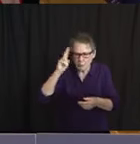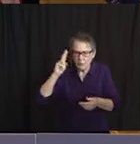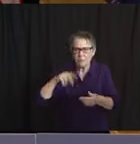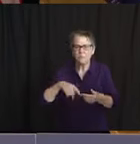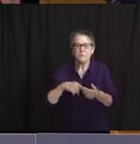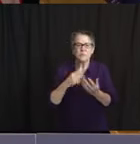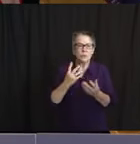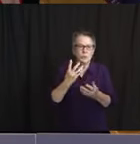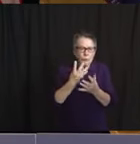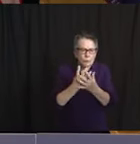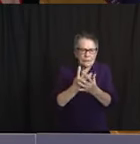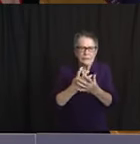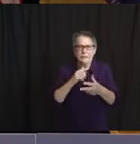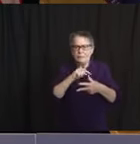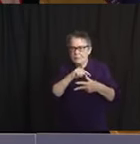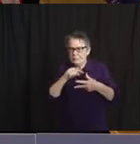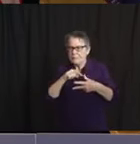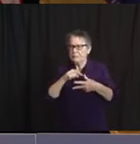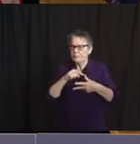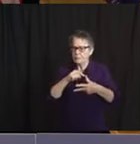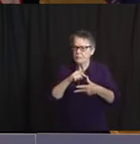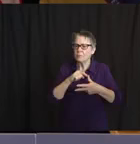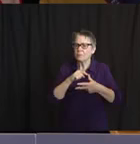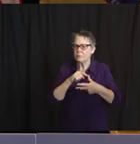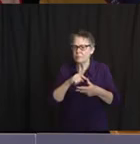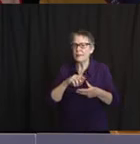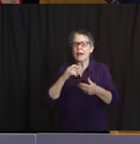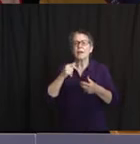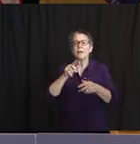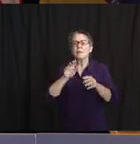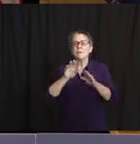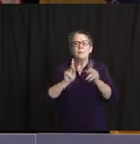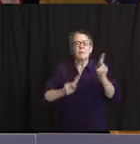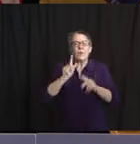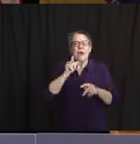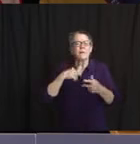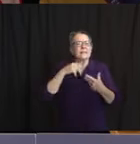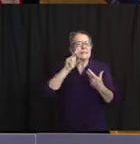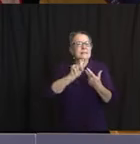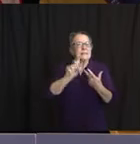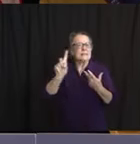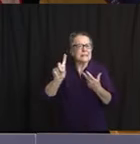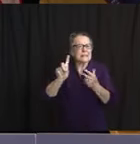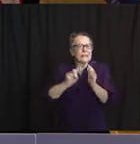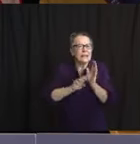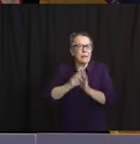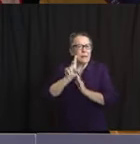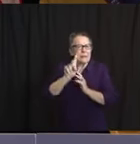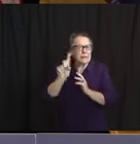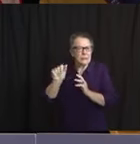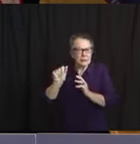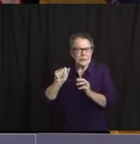disabilities, group homes, seasonal farm workers, correctional facilities, homeless